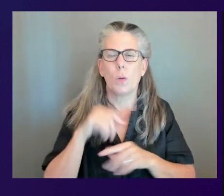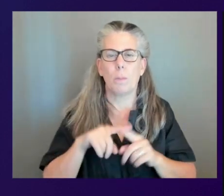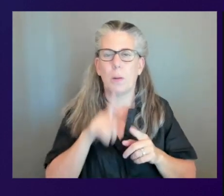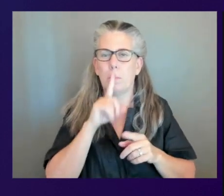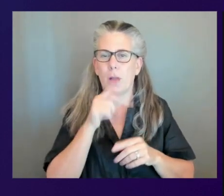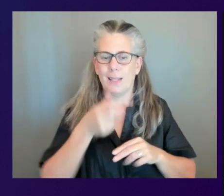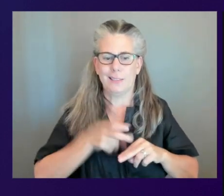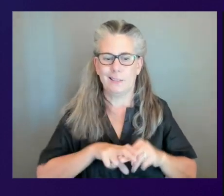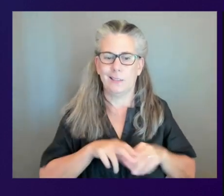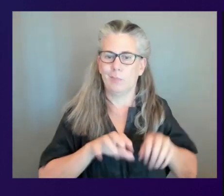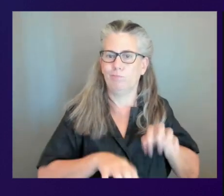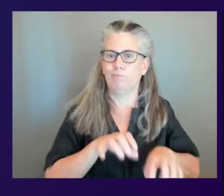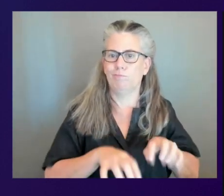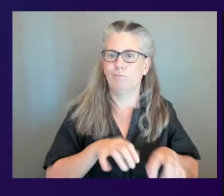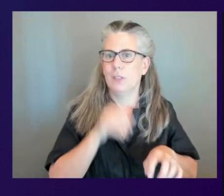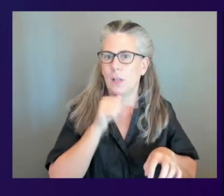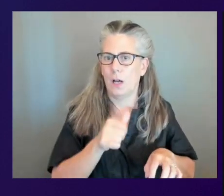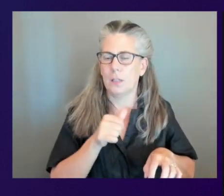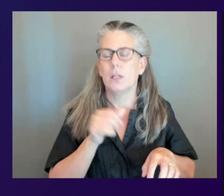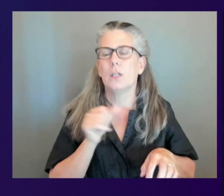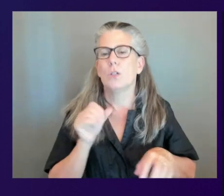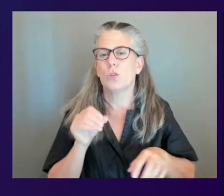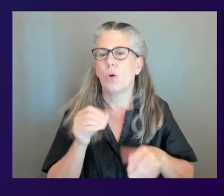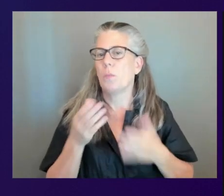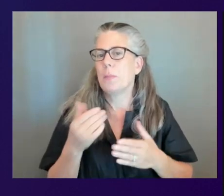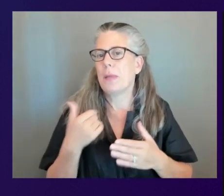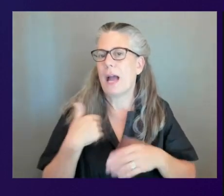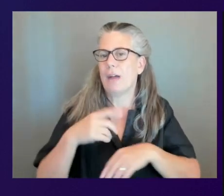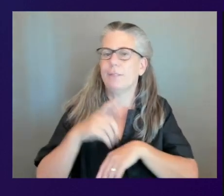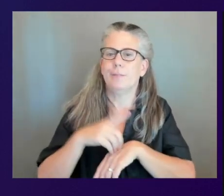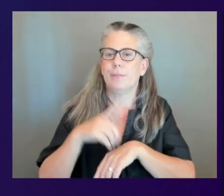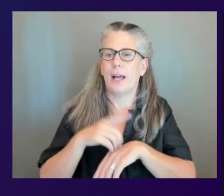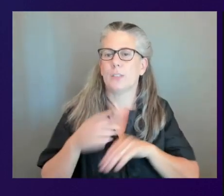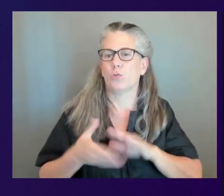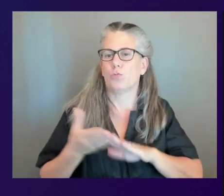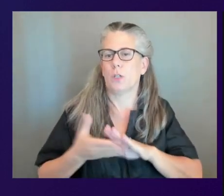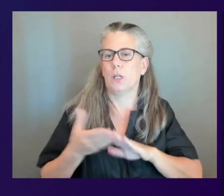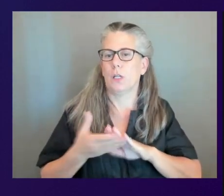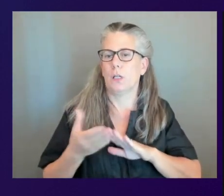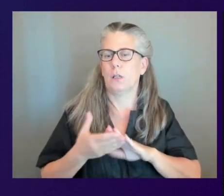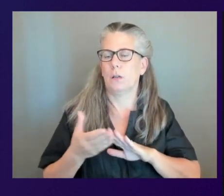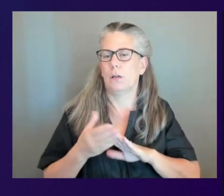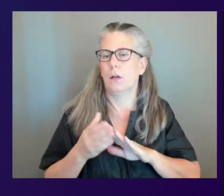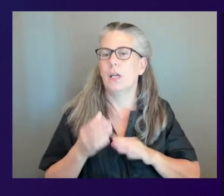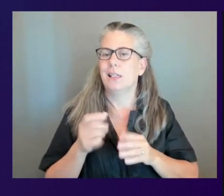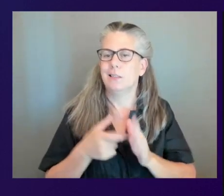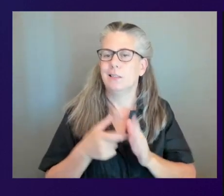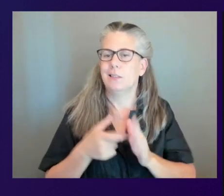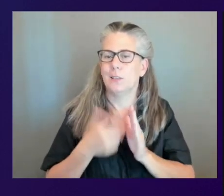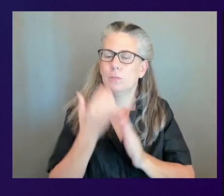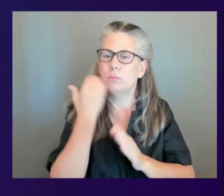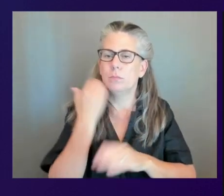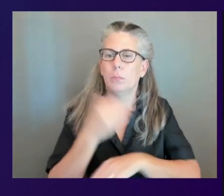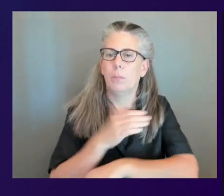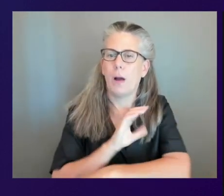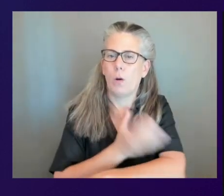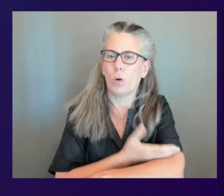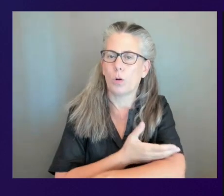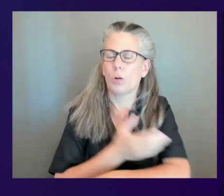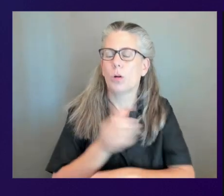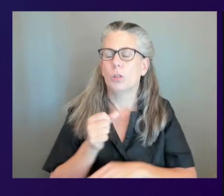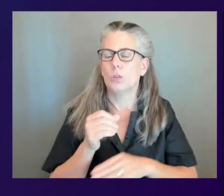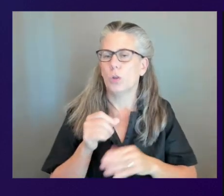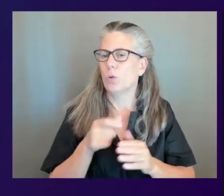say hey even though they're not there maybe they've got a task running that's taking some processing power and it'll be ready for them in the morning and you don't want it to shut off overnight